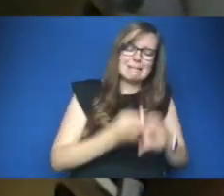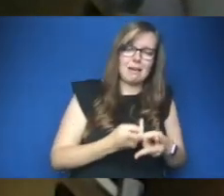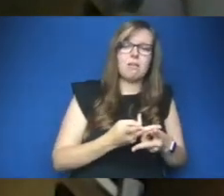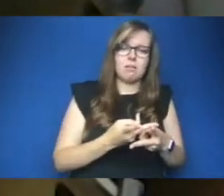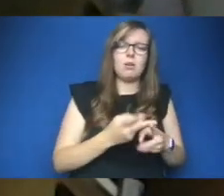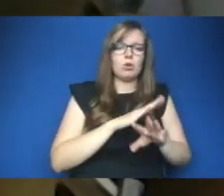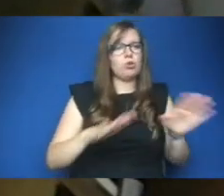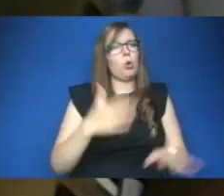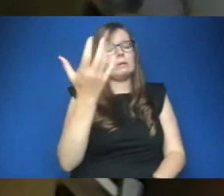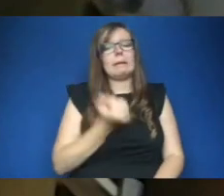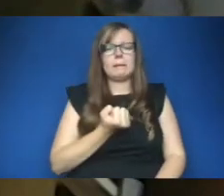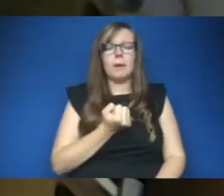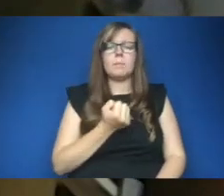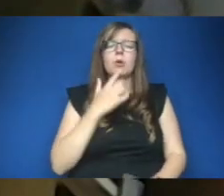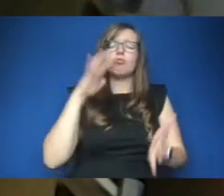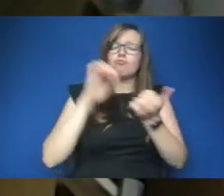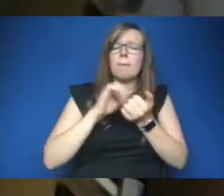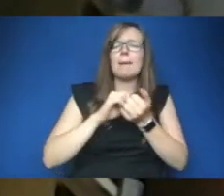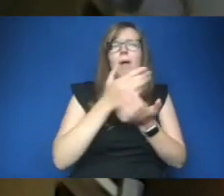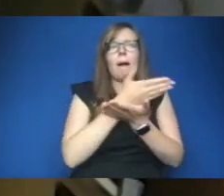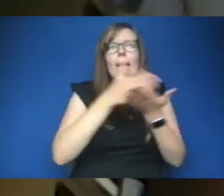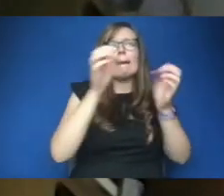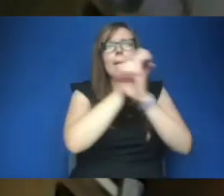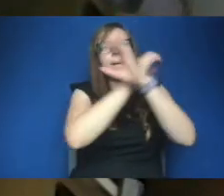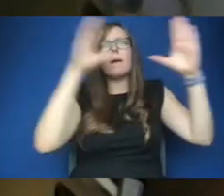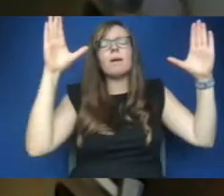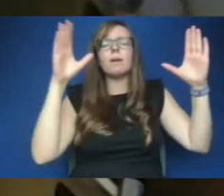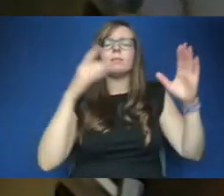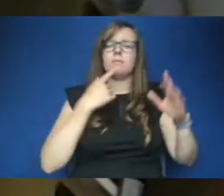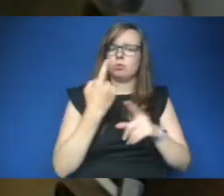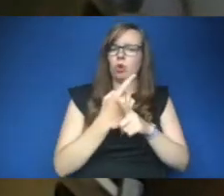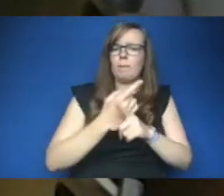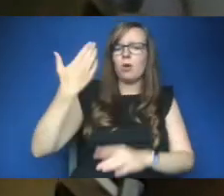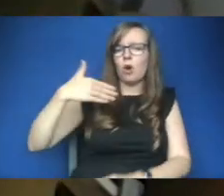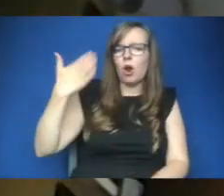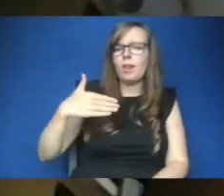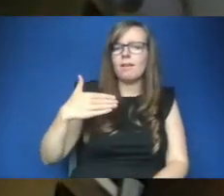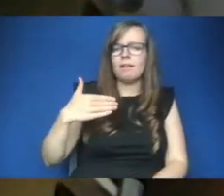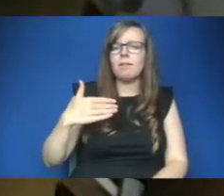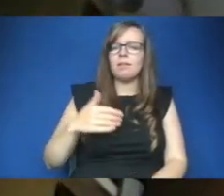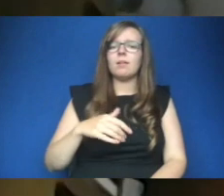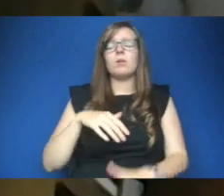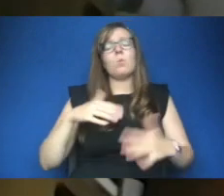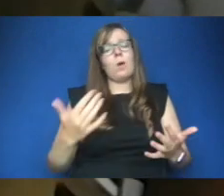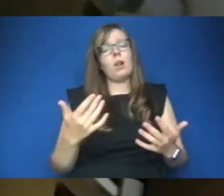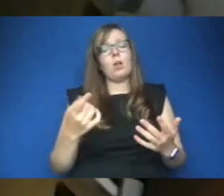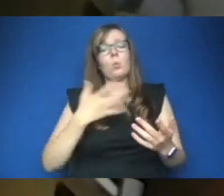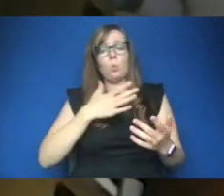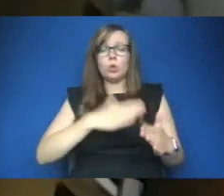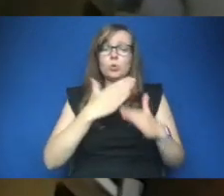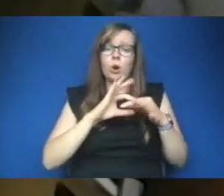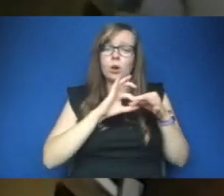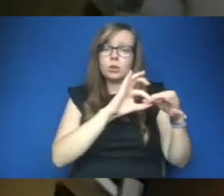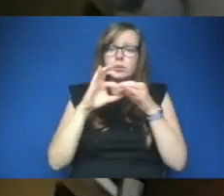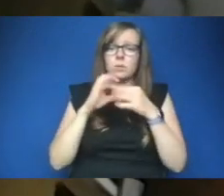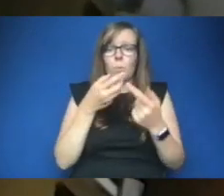those clearer skies and they smell the air in the cities that i referred to earlier at the outset well we're going to work with you and many other organizations